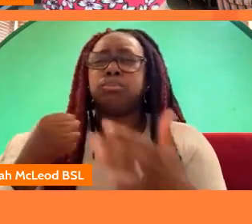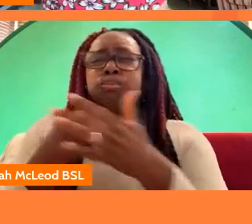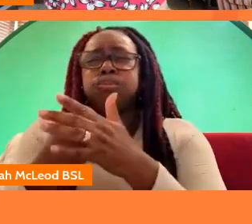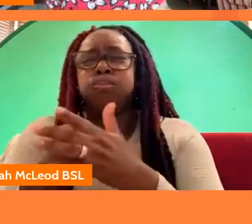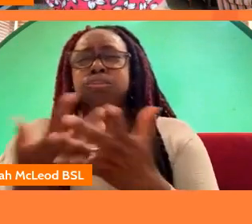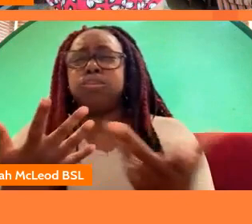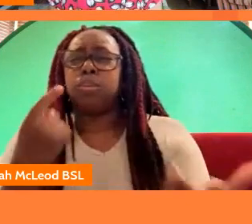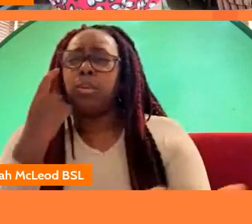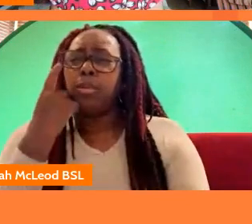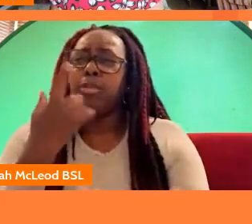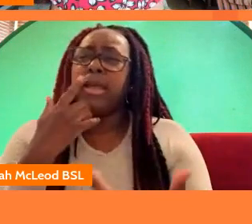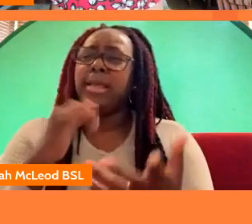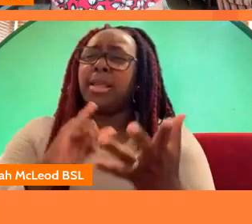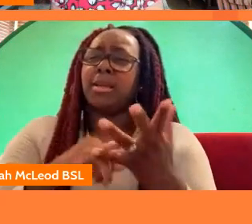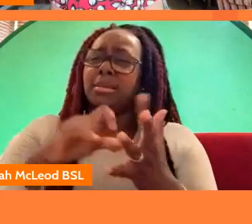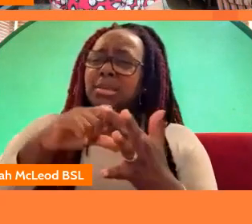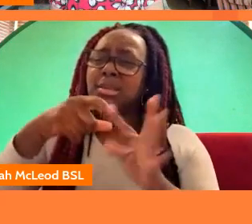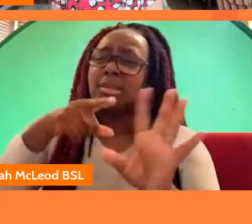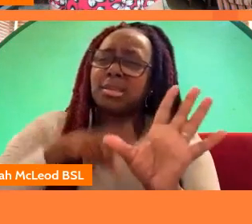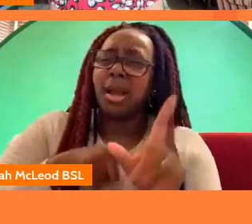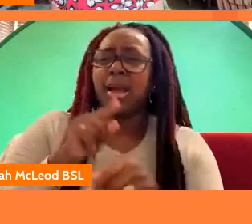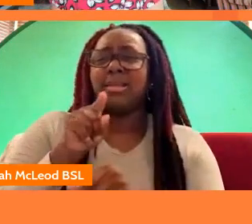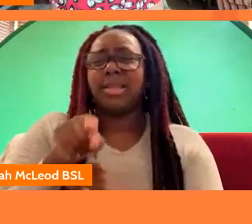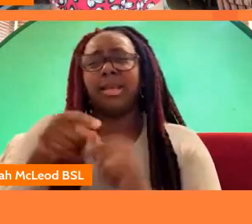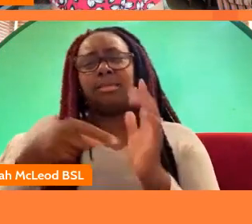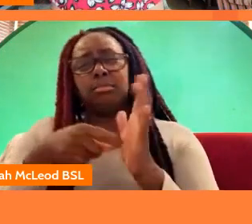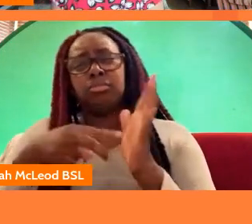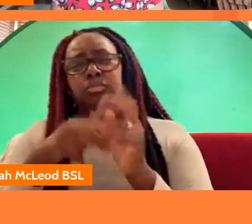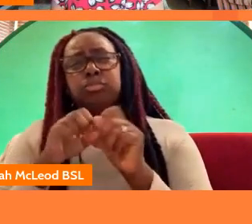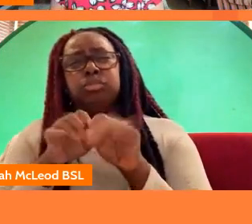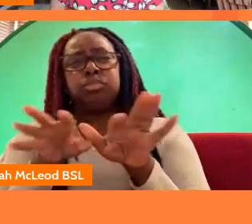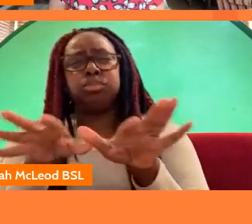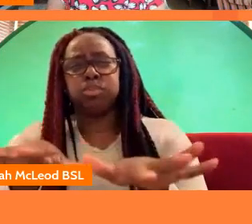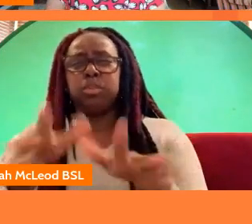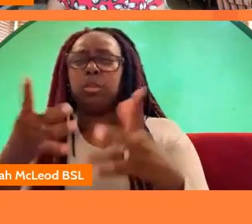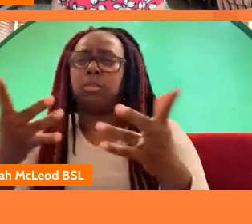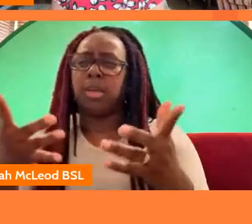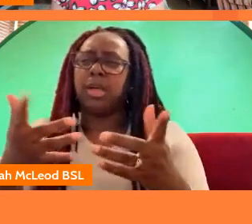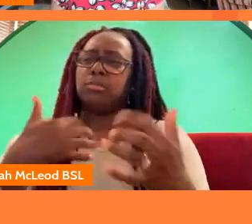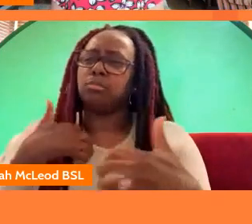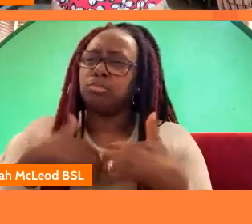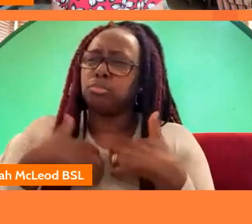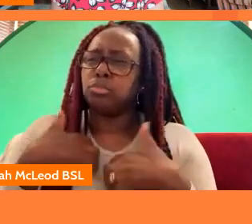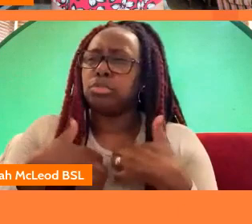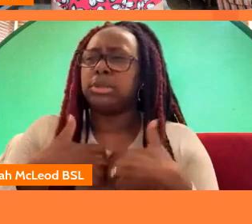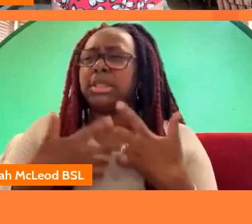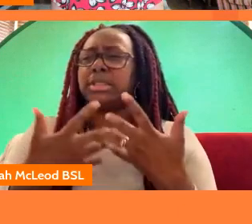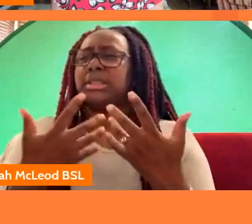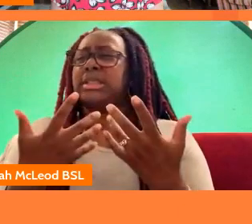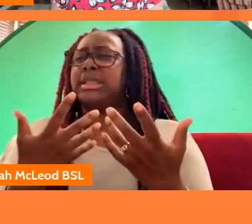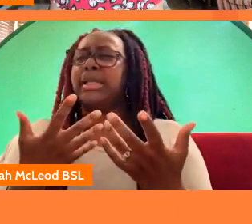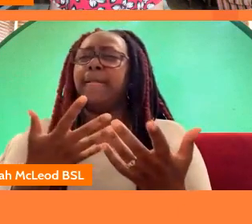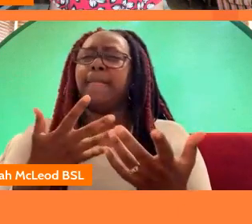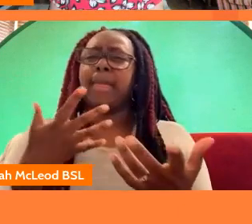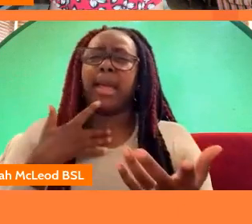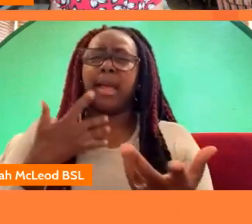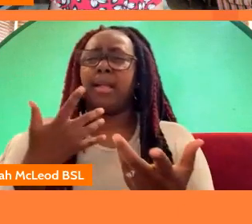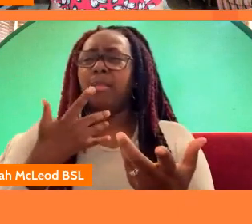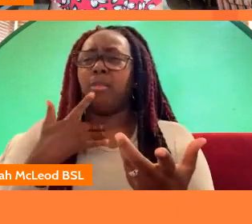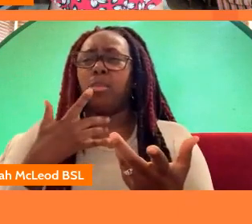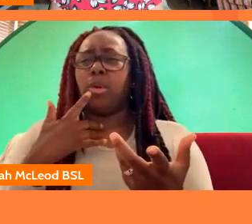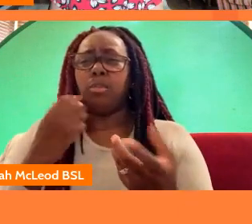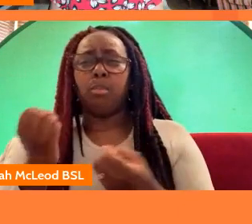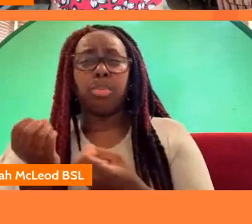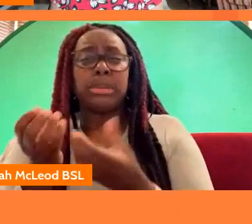about obviously sky is there as a broadcaster but but you are interested in in kind of you know what you're putting out there